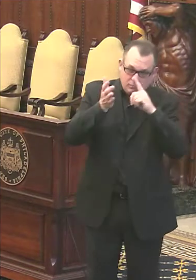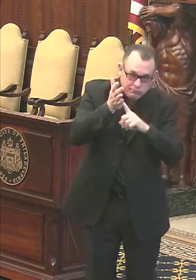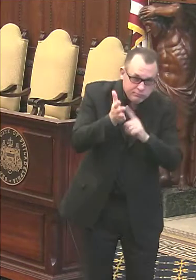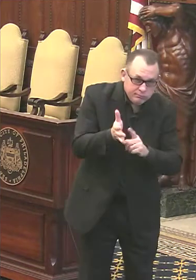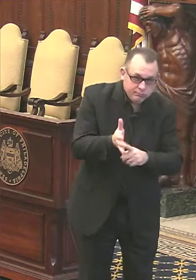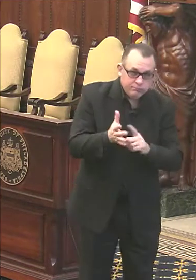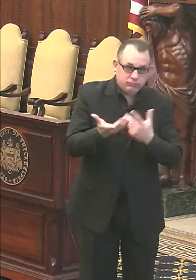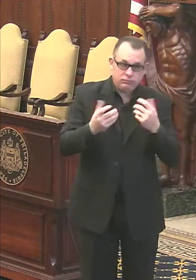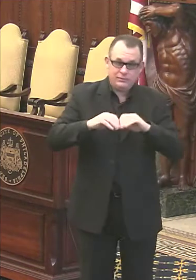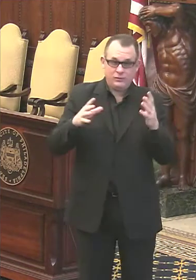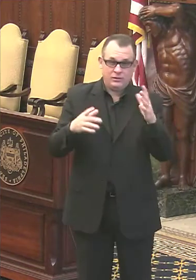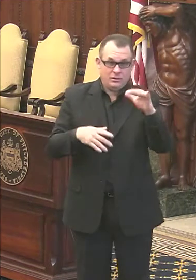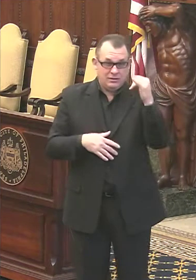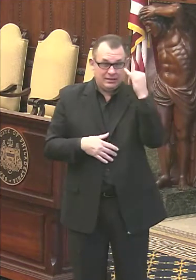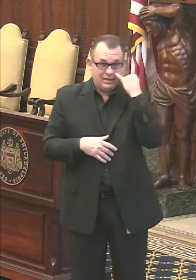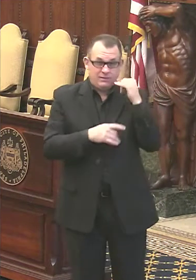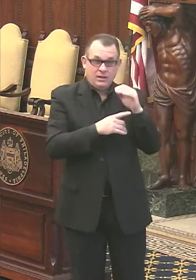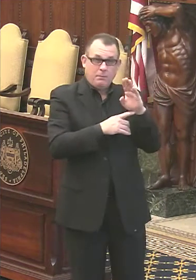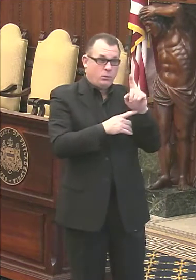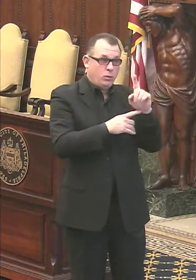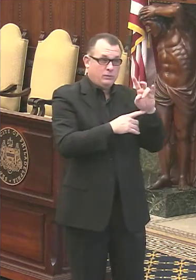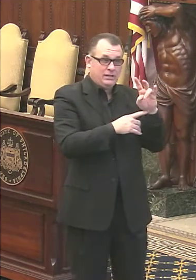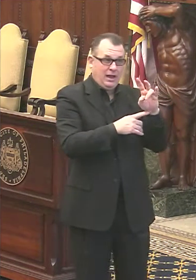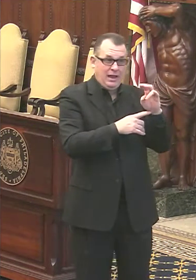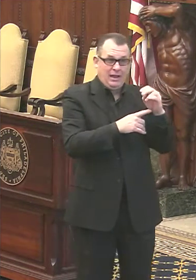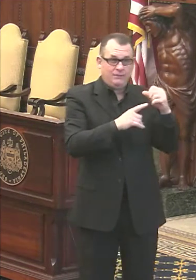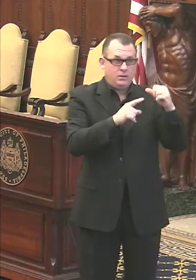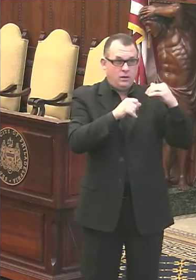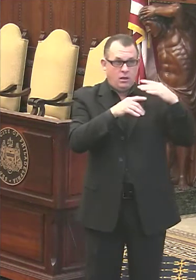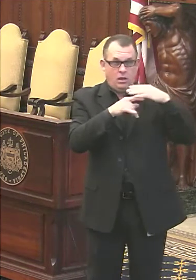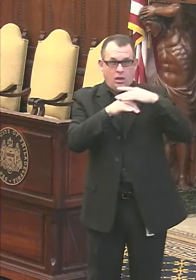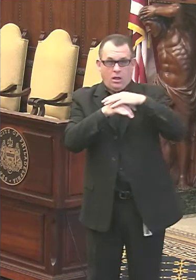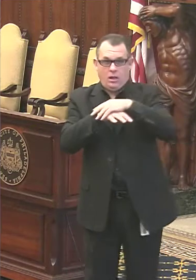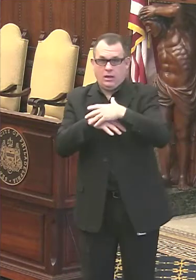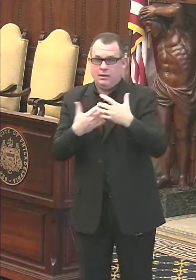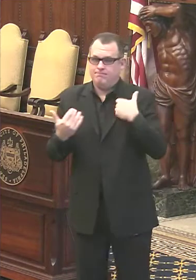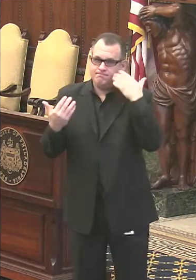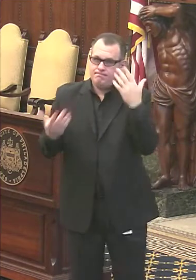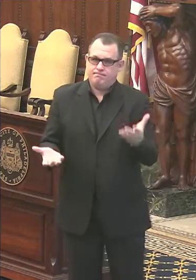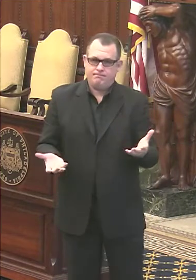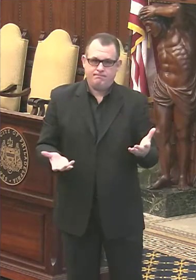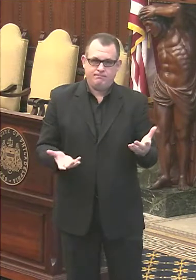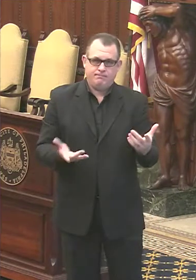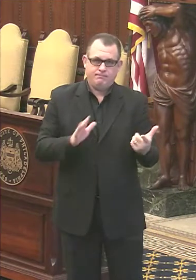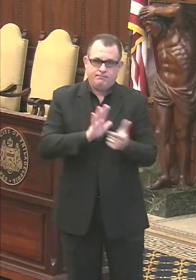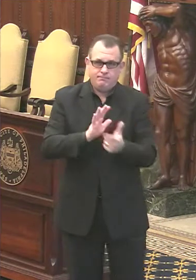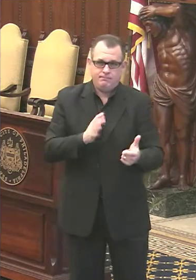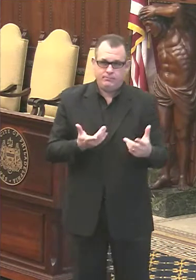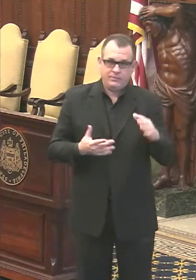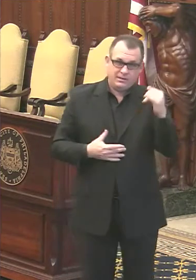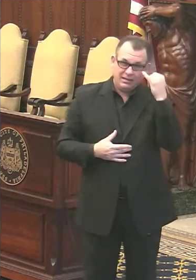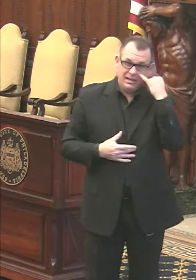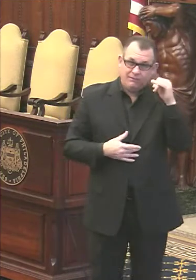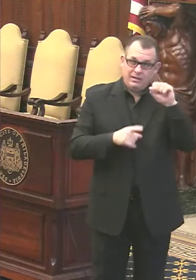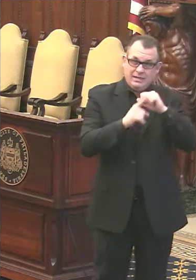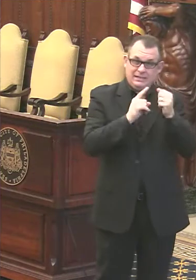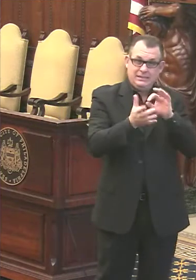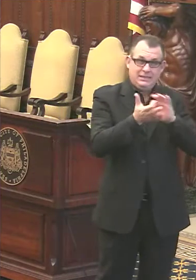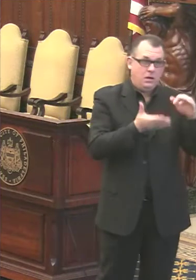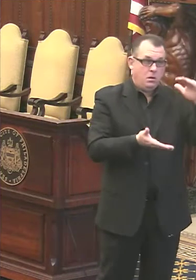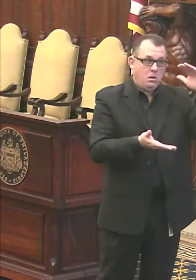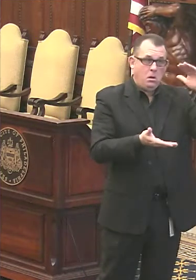and case rates are raging, then we're going to be very uncomfortable with any sort of large gathering. But if case rates are low, we're going to look at how